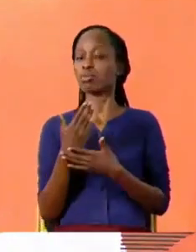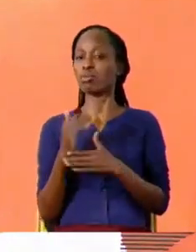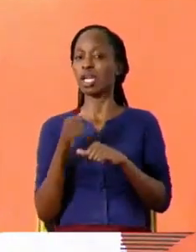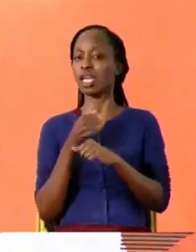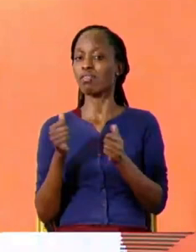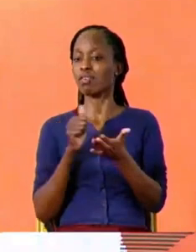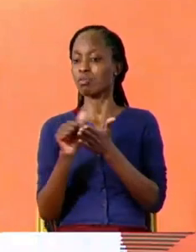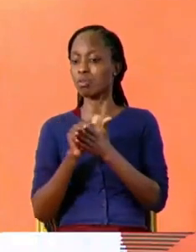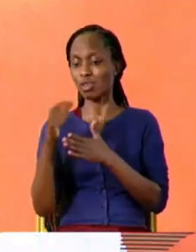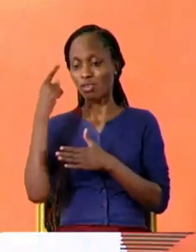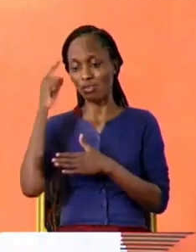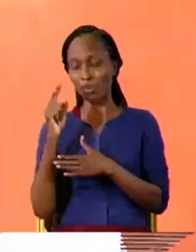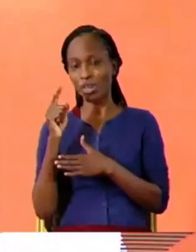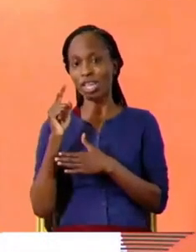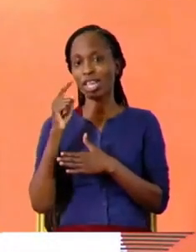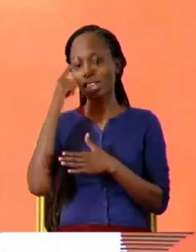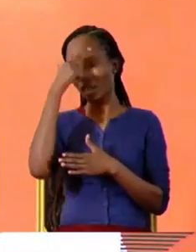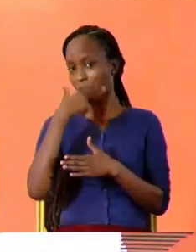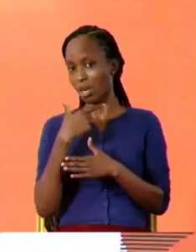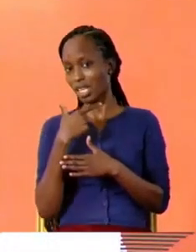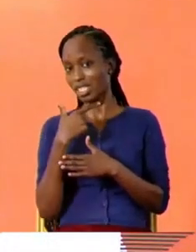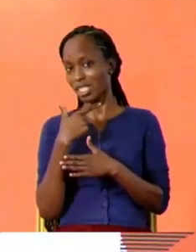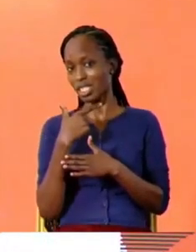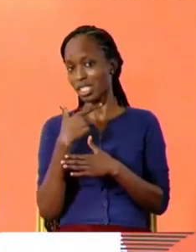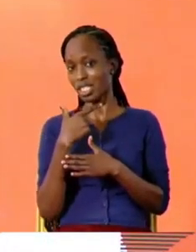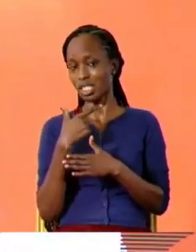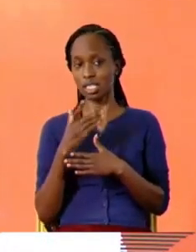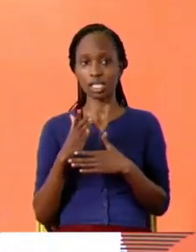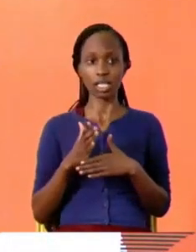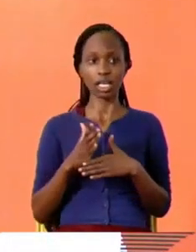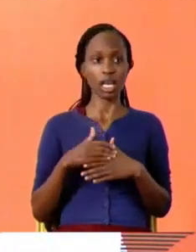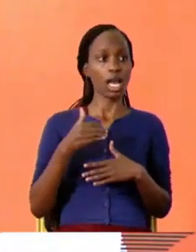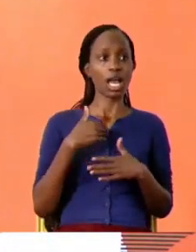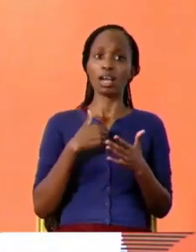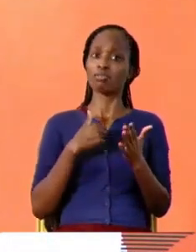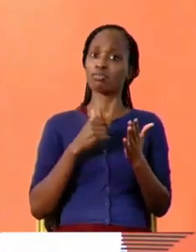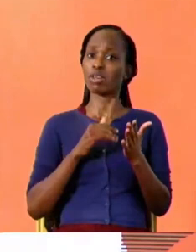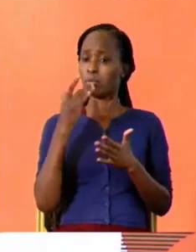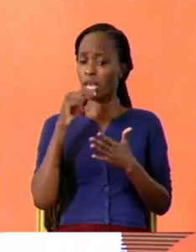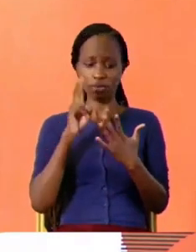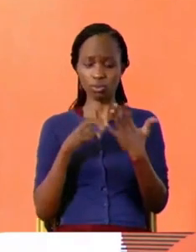I mean I love to read this this is Braille